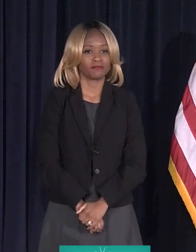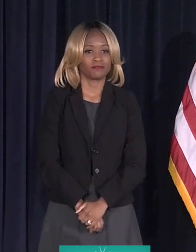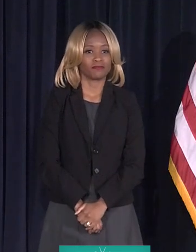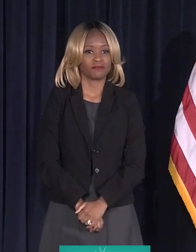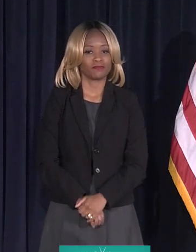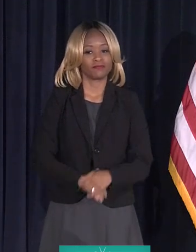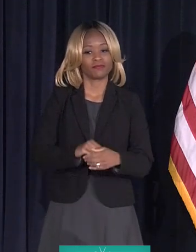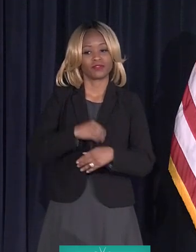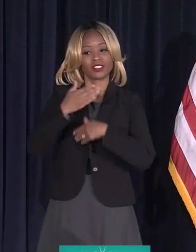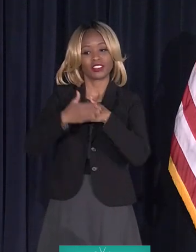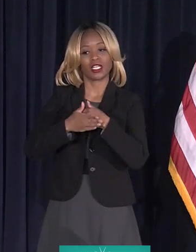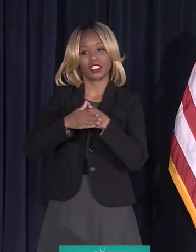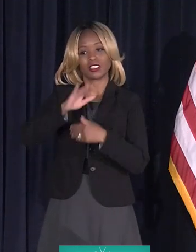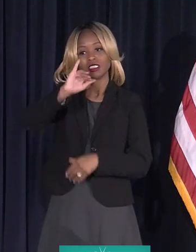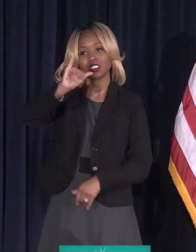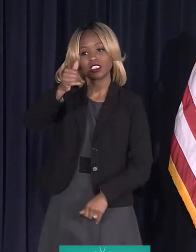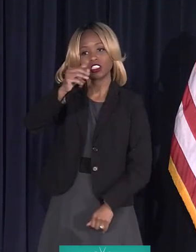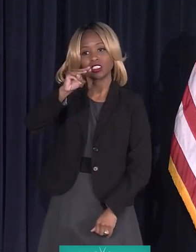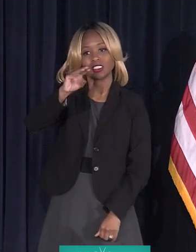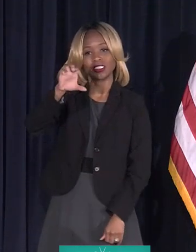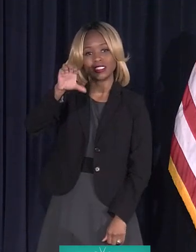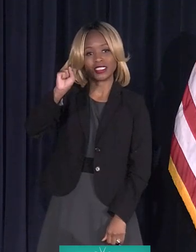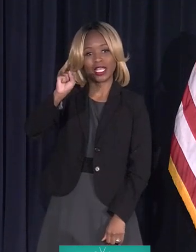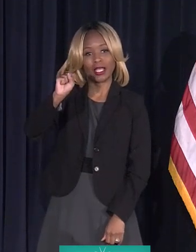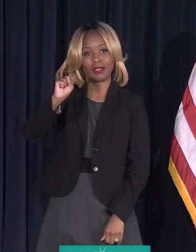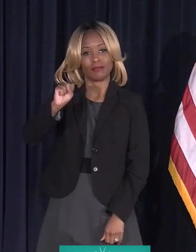Next is James. James?